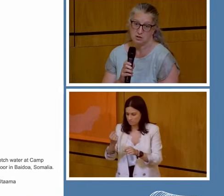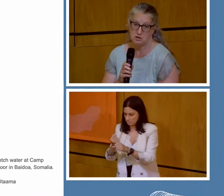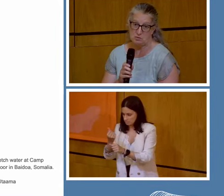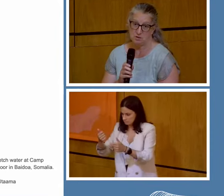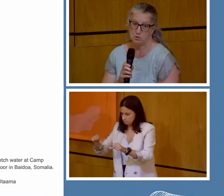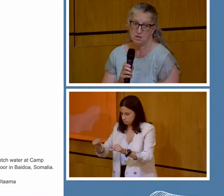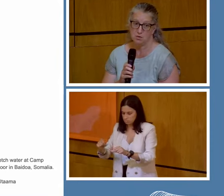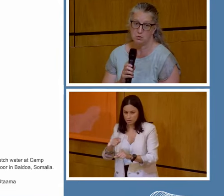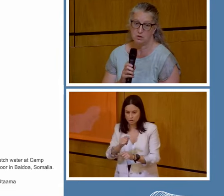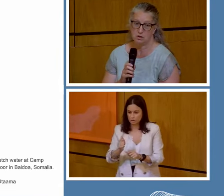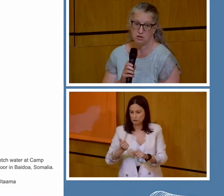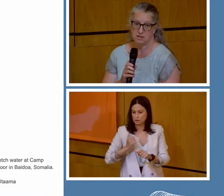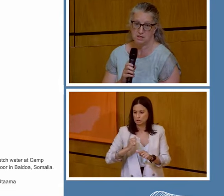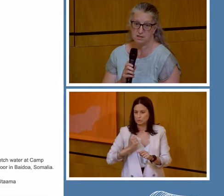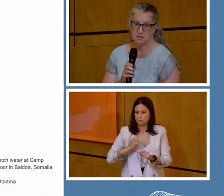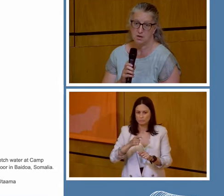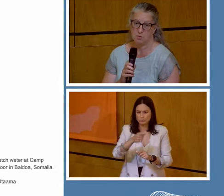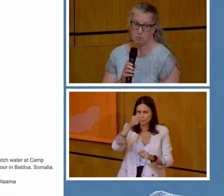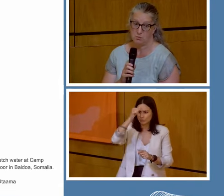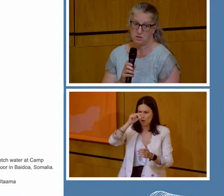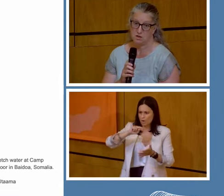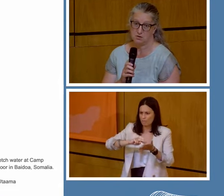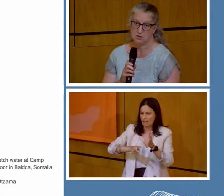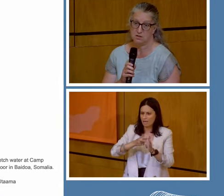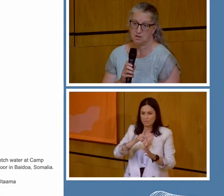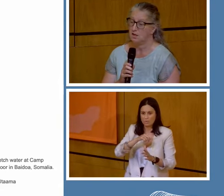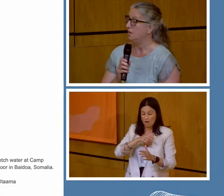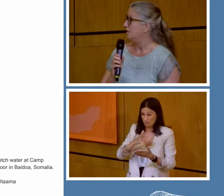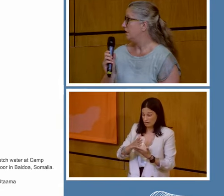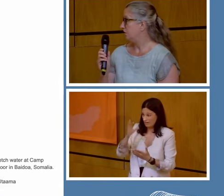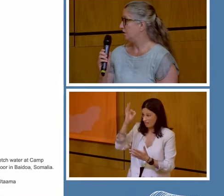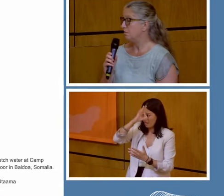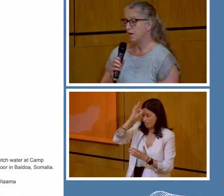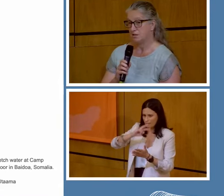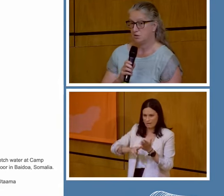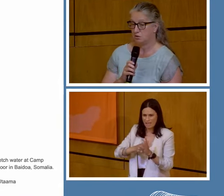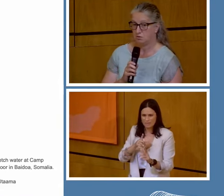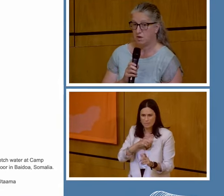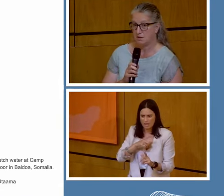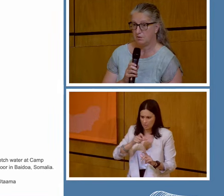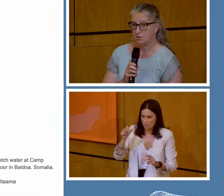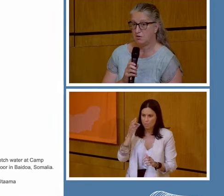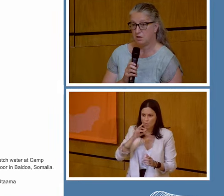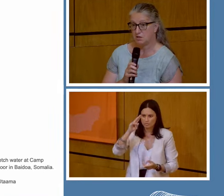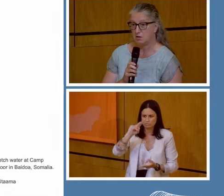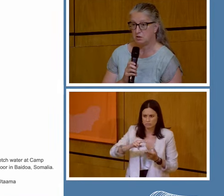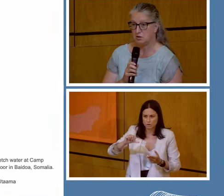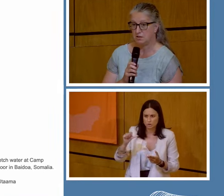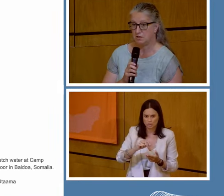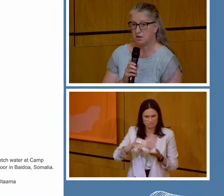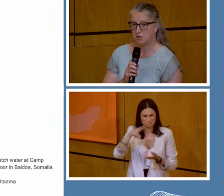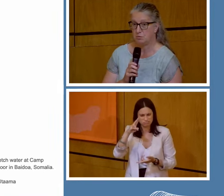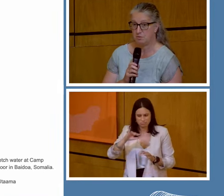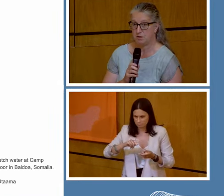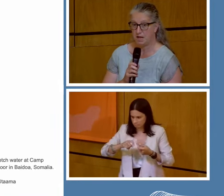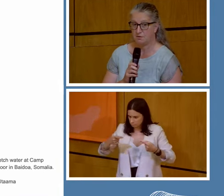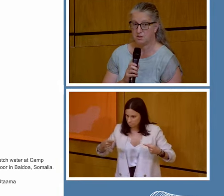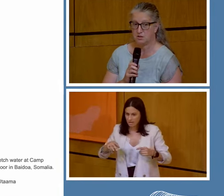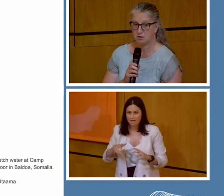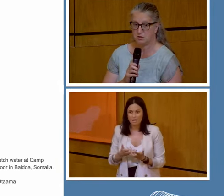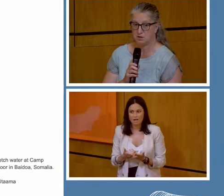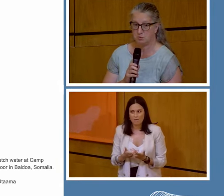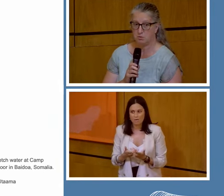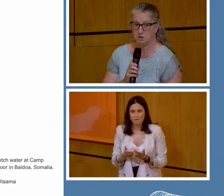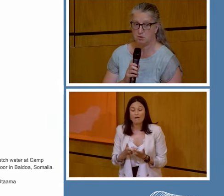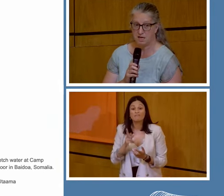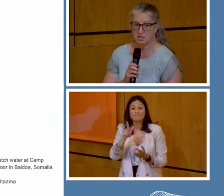like assuming we know what the logic is when we don't. So just coming back to Dr. Rao, there are solutions and local people have